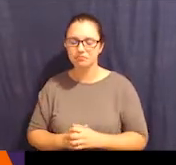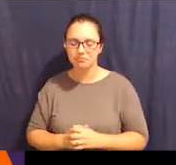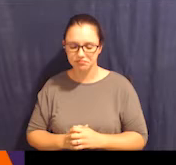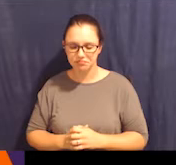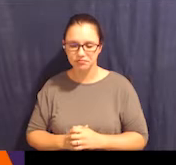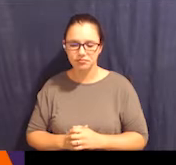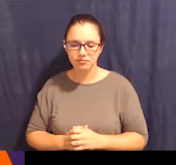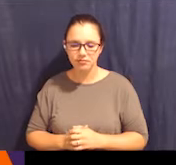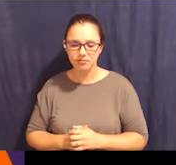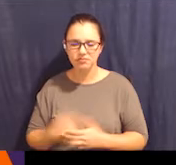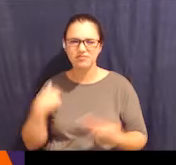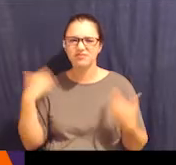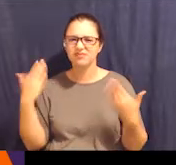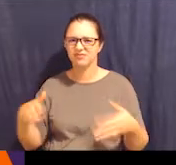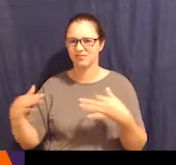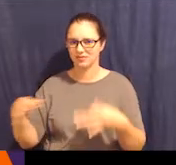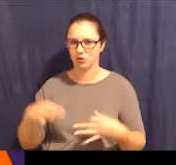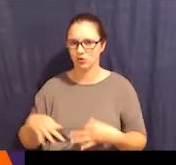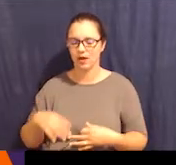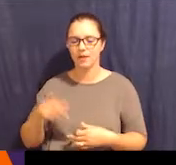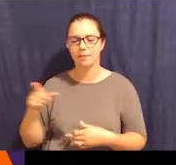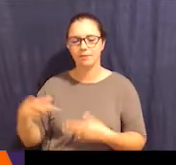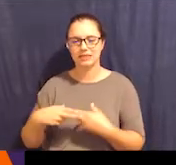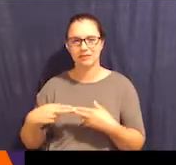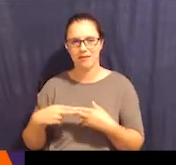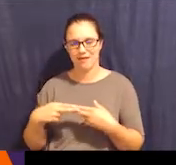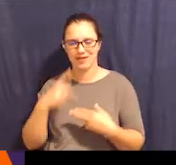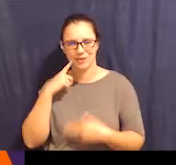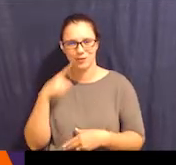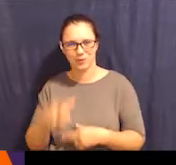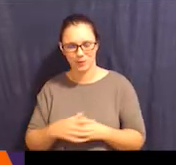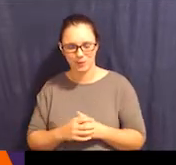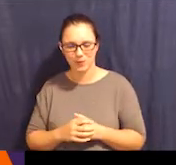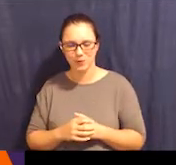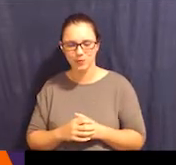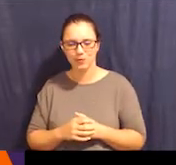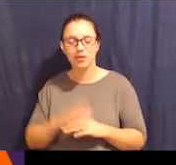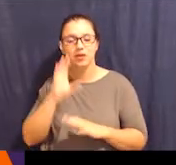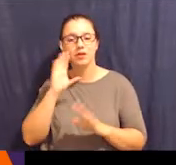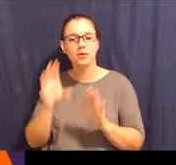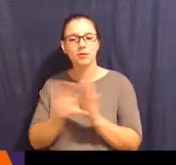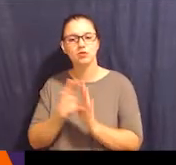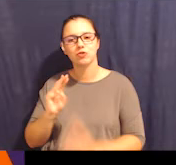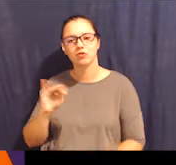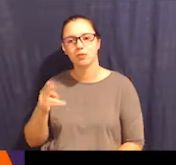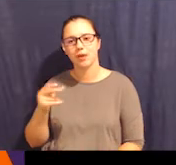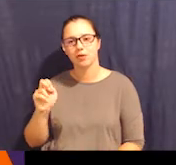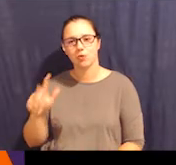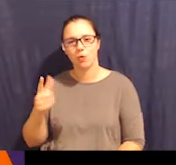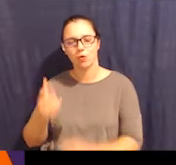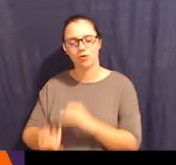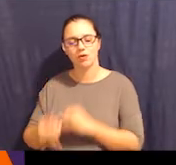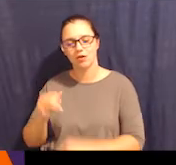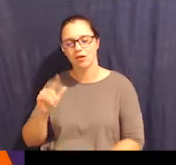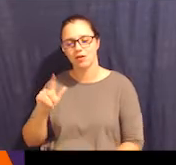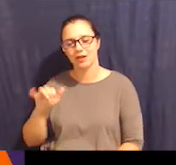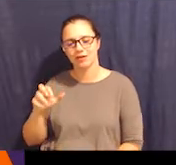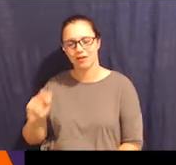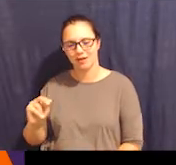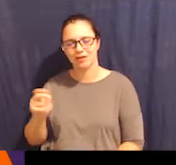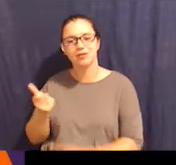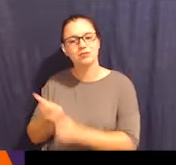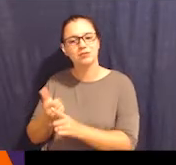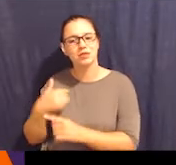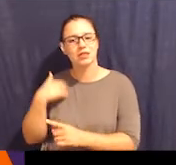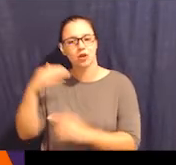blazer. So I'll go ahead and describe this slide for you. And it's a picture of Michael Lincoln. Michael